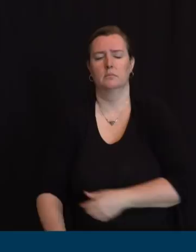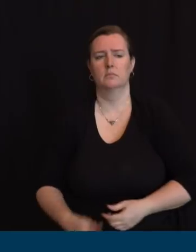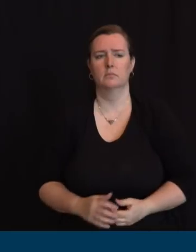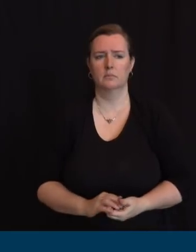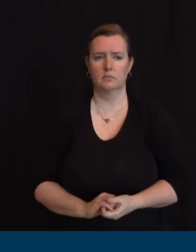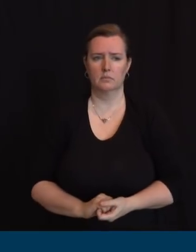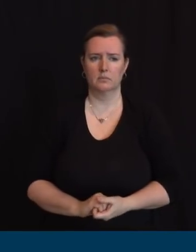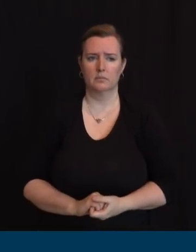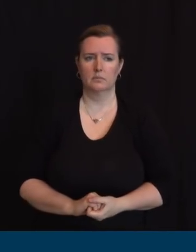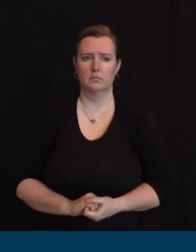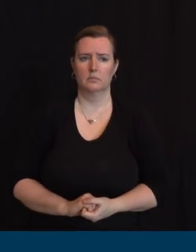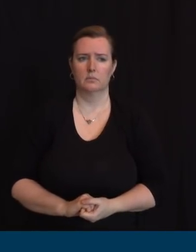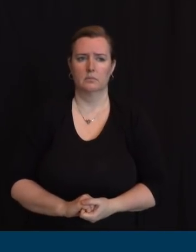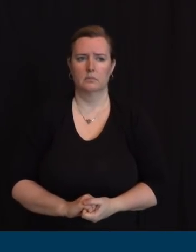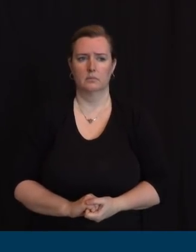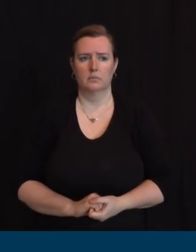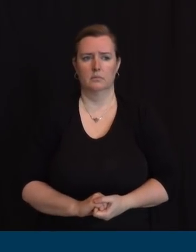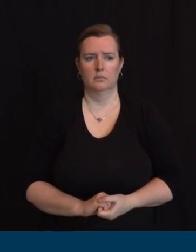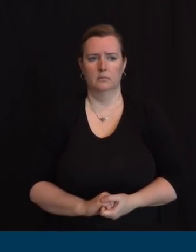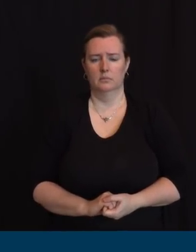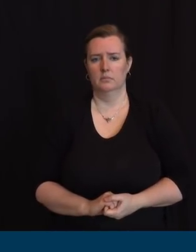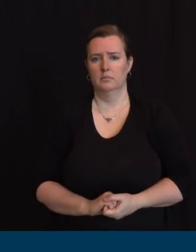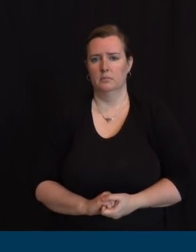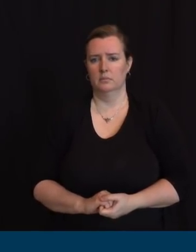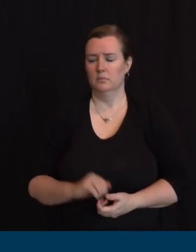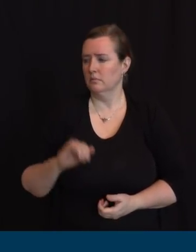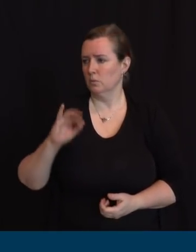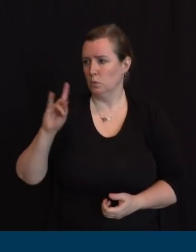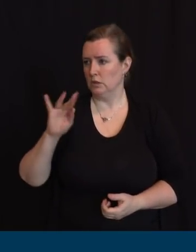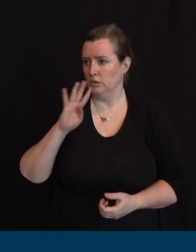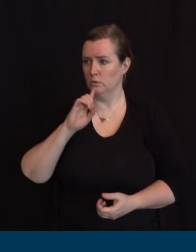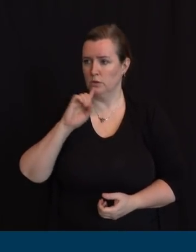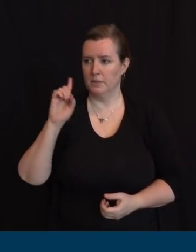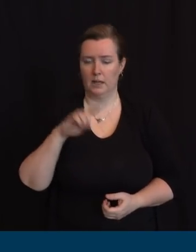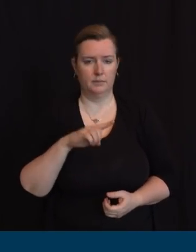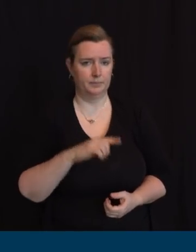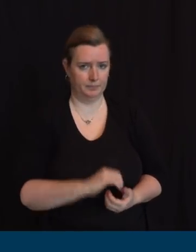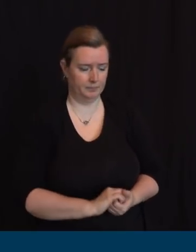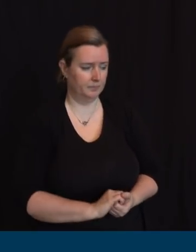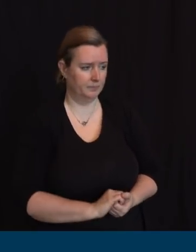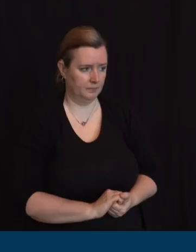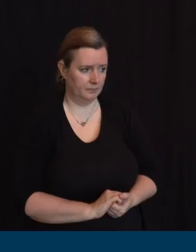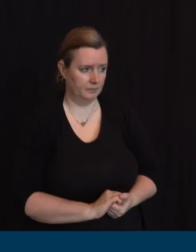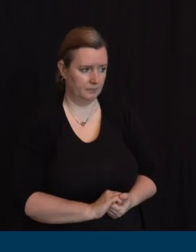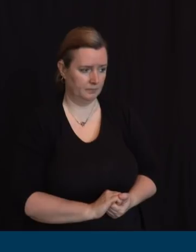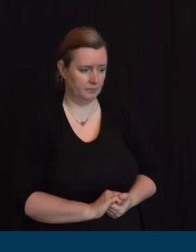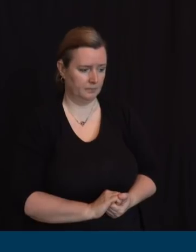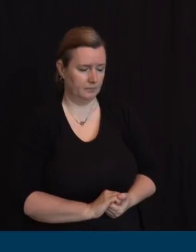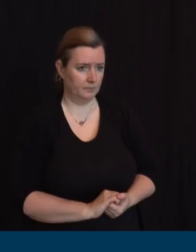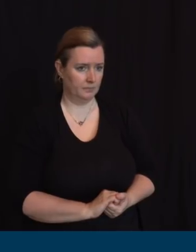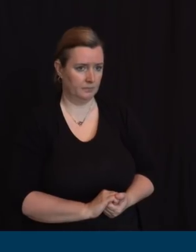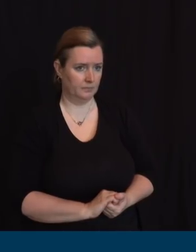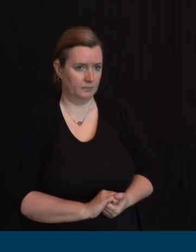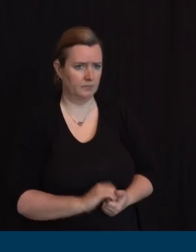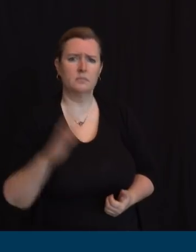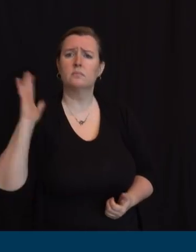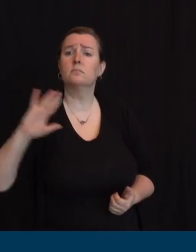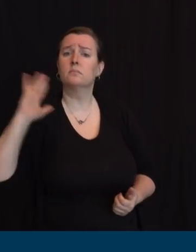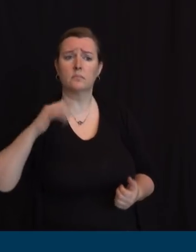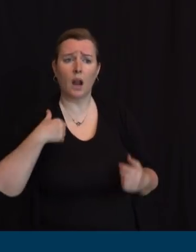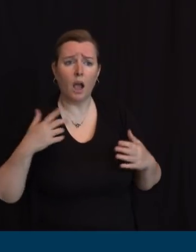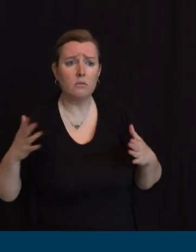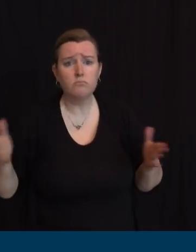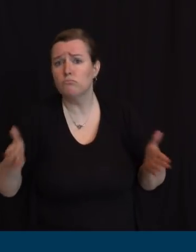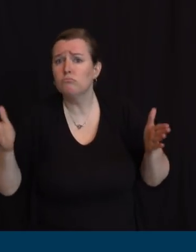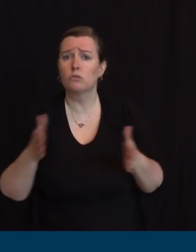many weeks ago I had encouraged all of the hospitals to increase their ICU capacity by a hundred percent two thousand